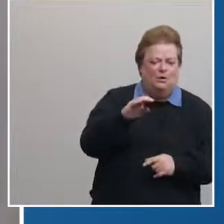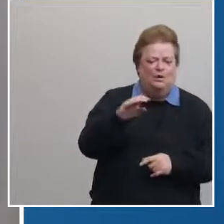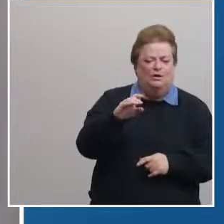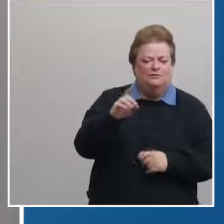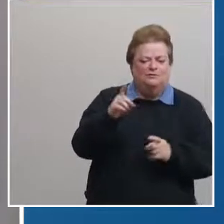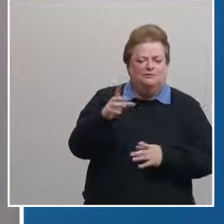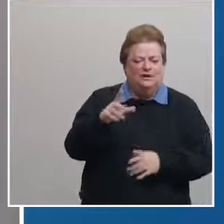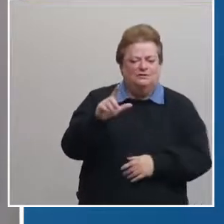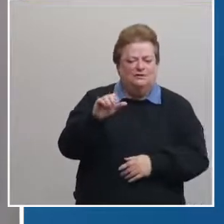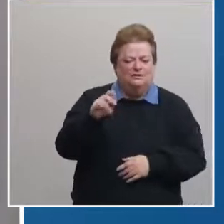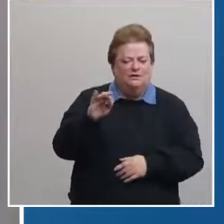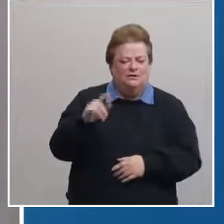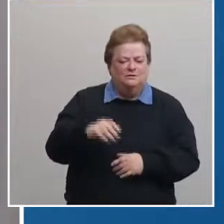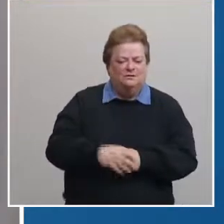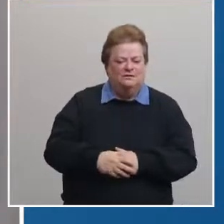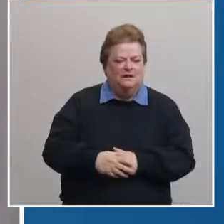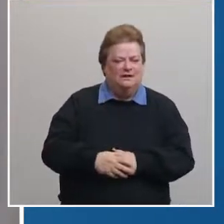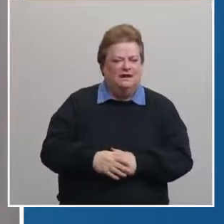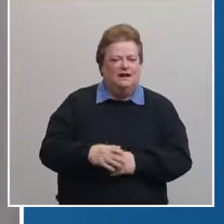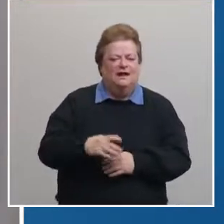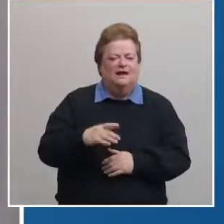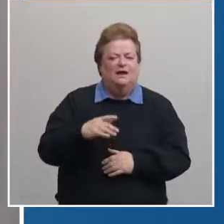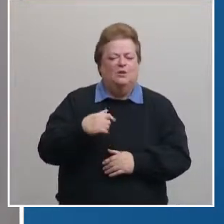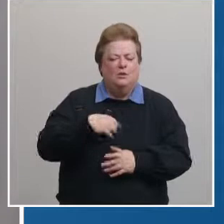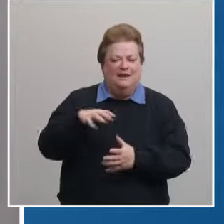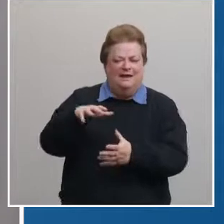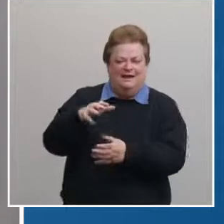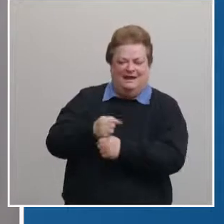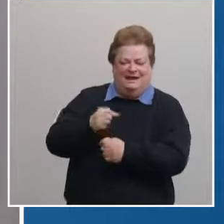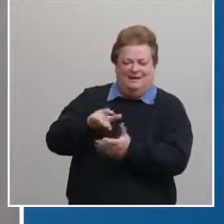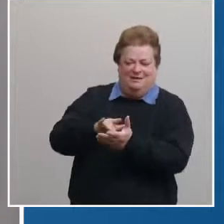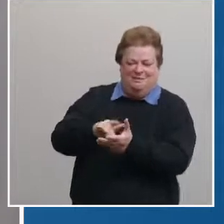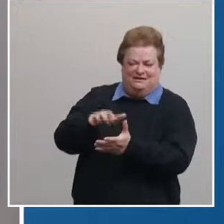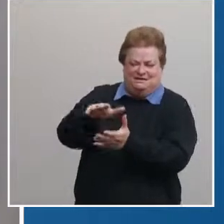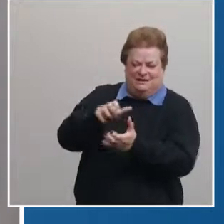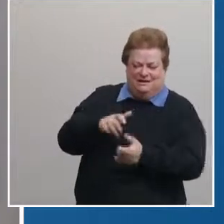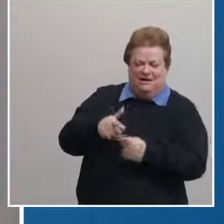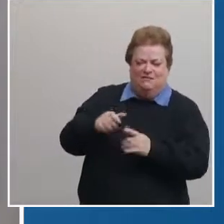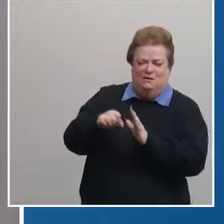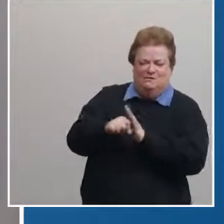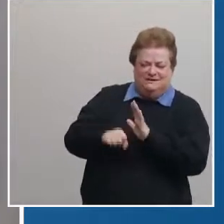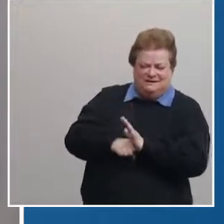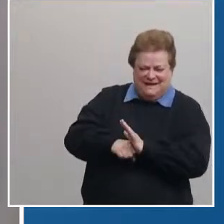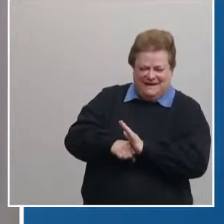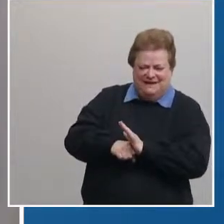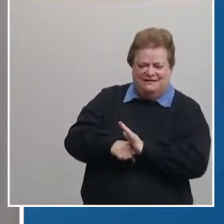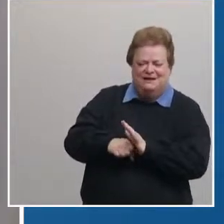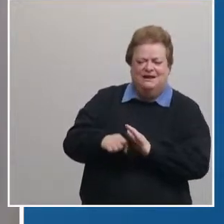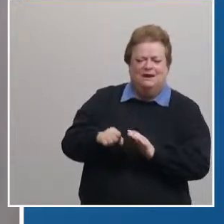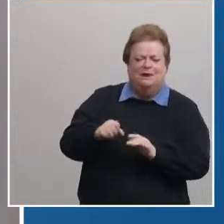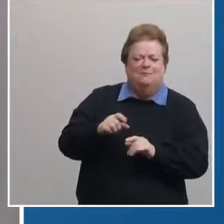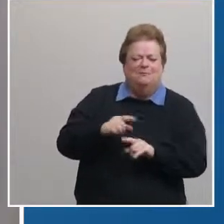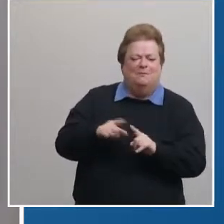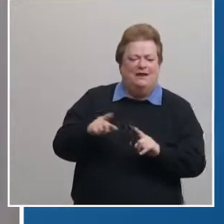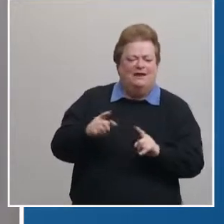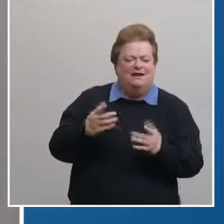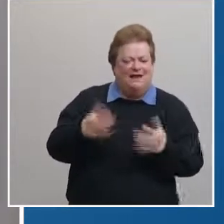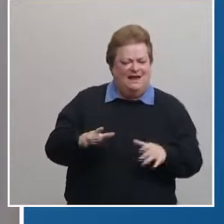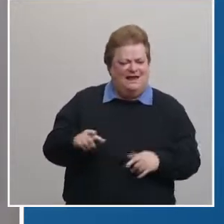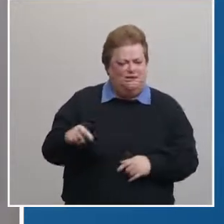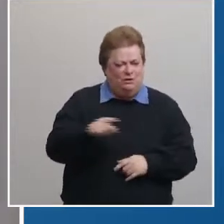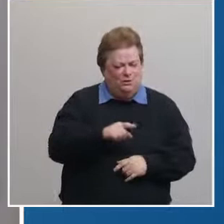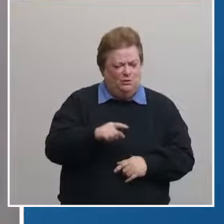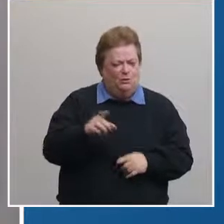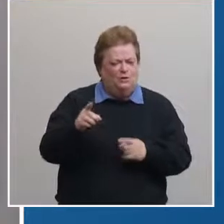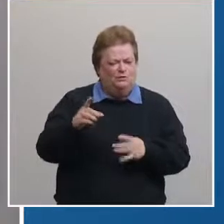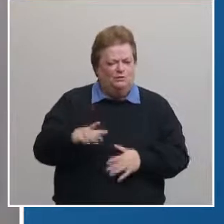lancaster county gets its allotment from the state each week and it's consistent with its population um but have you or director